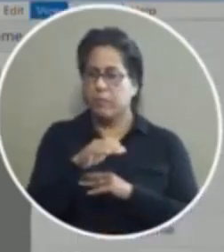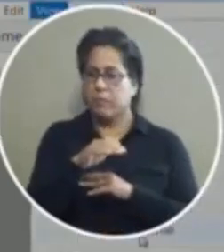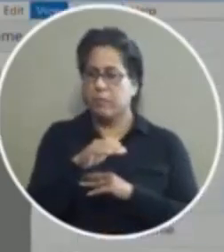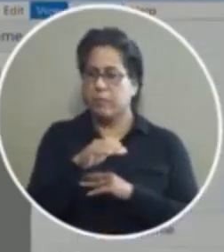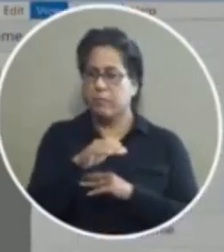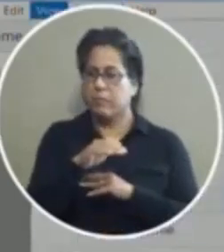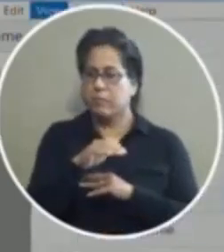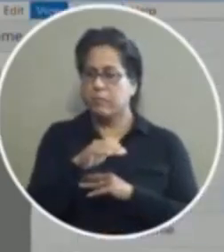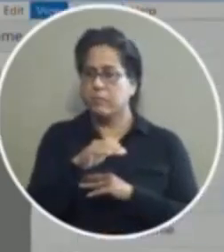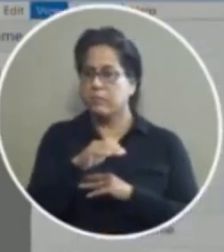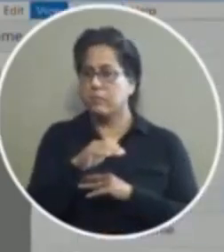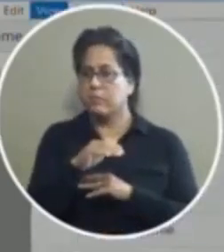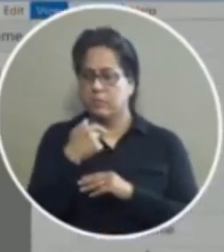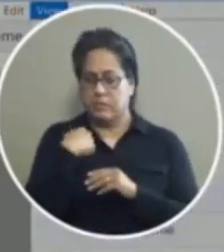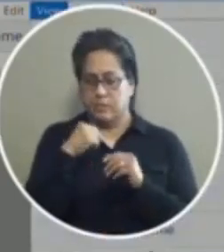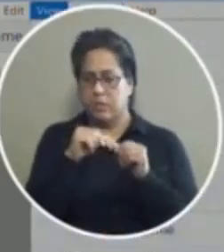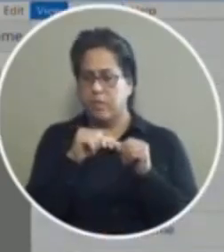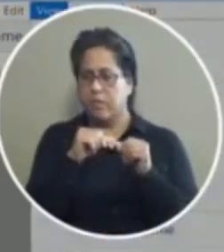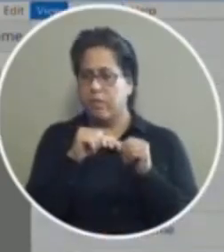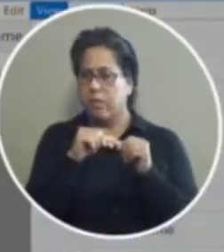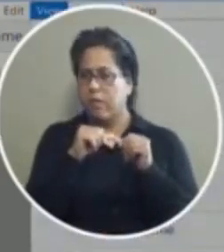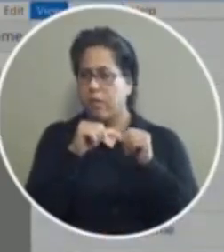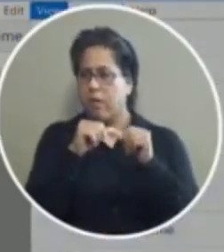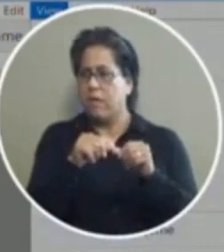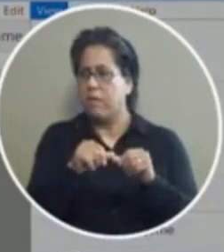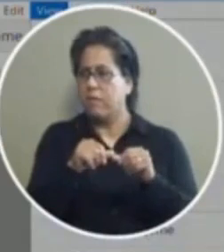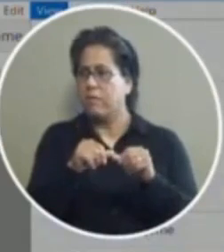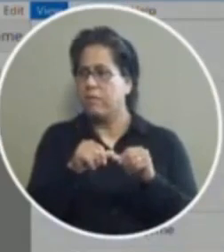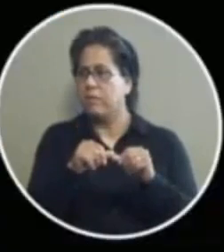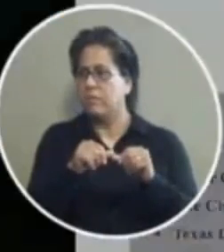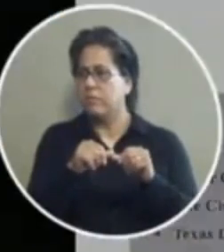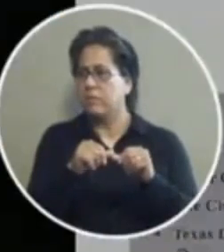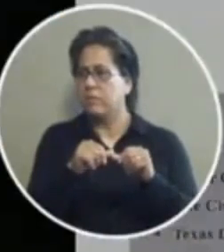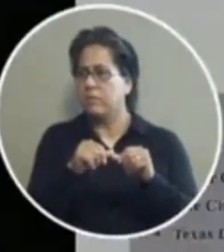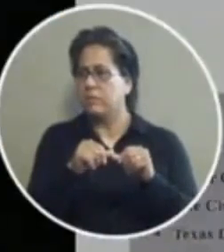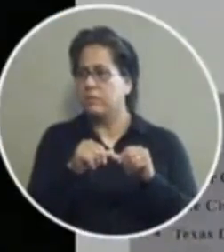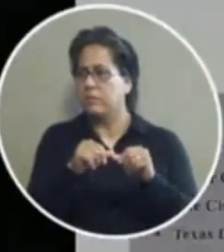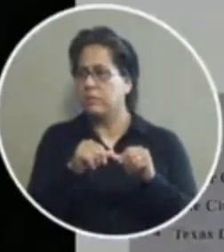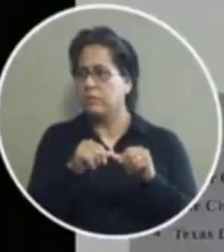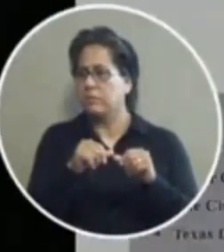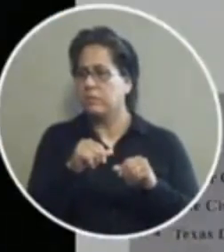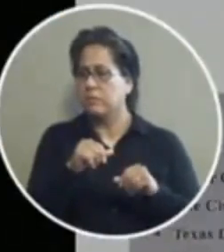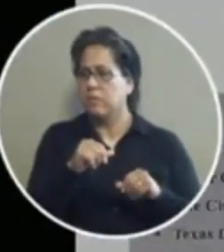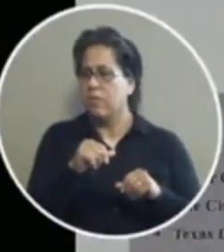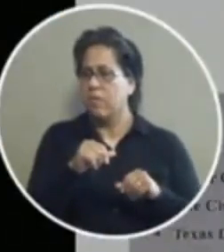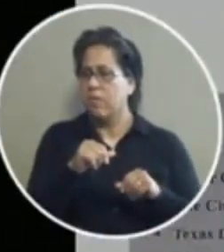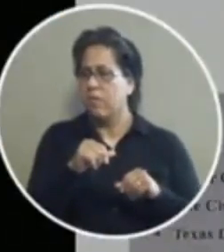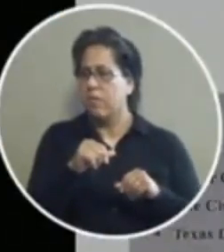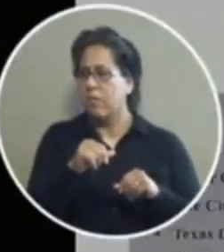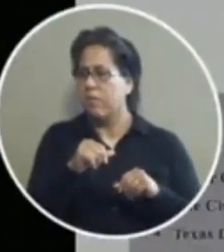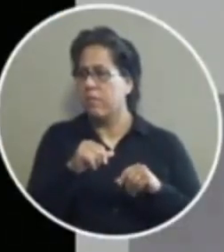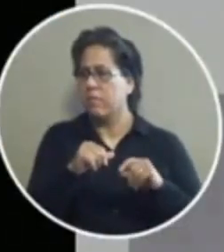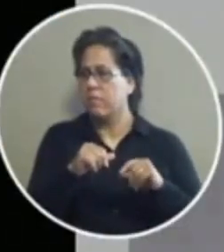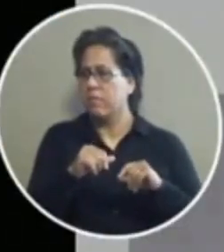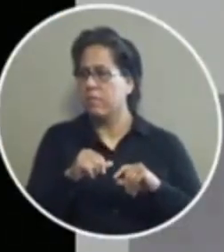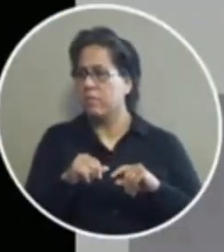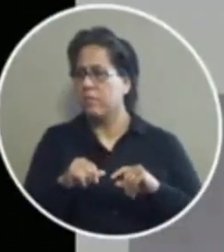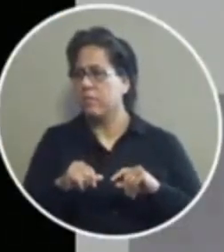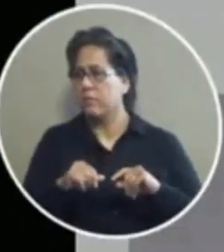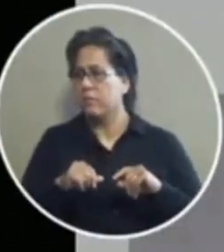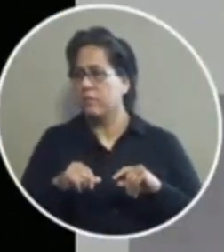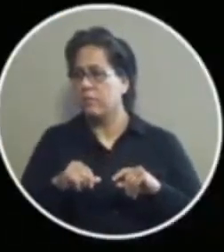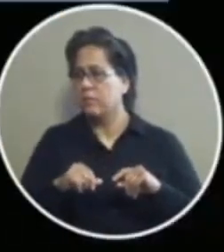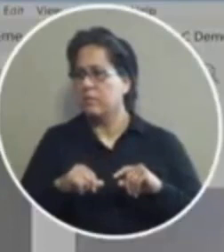i keep hearing that we don't have the okay morris hold on miss prime i don't have a presentation